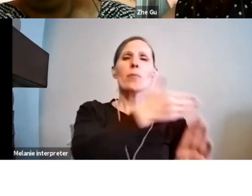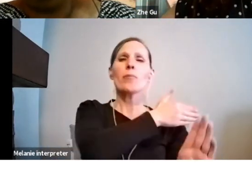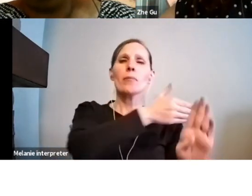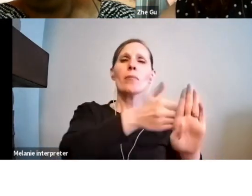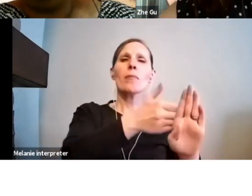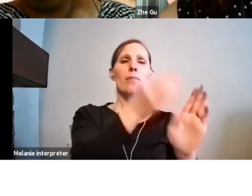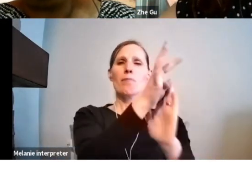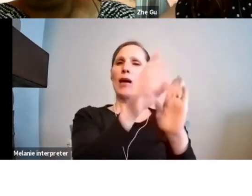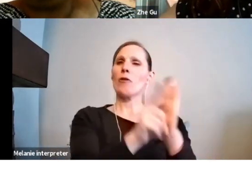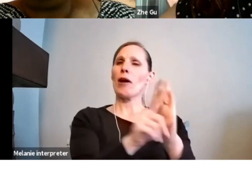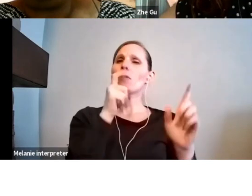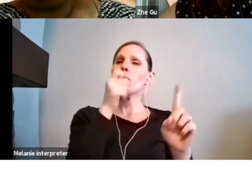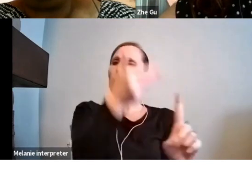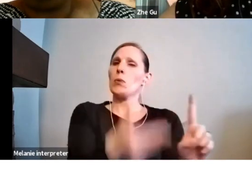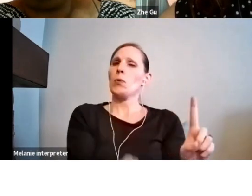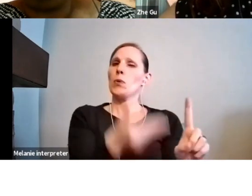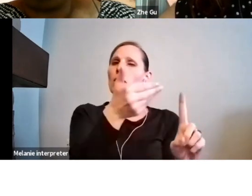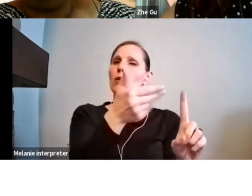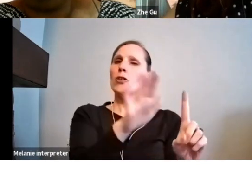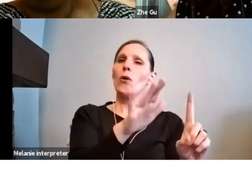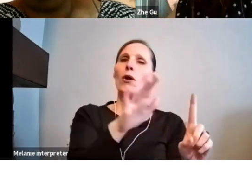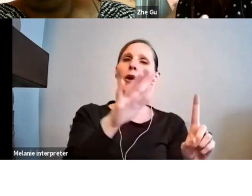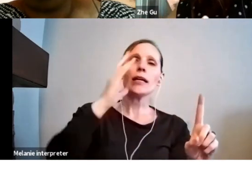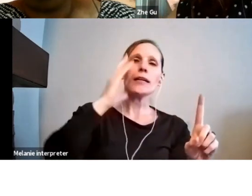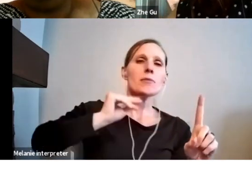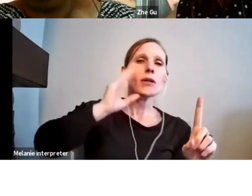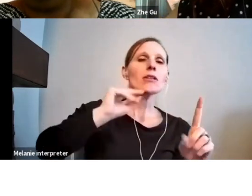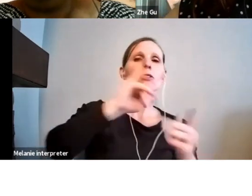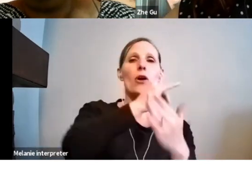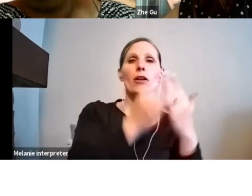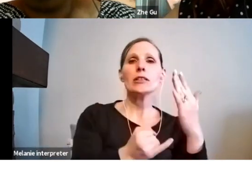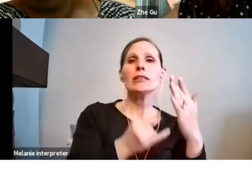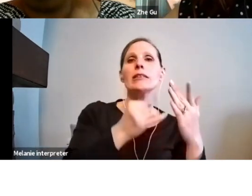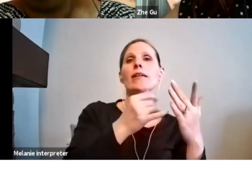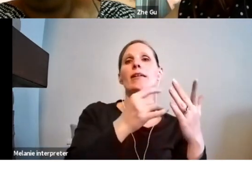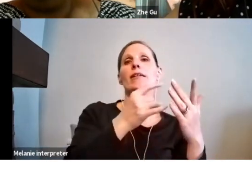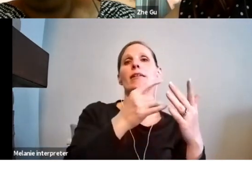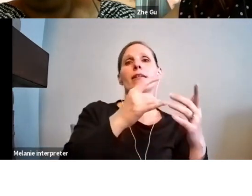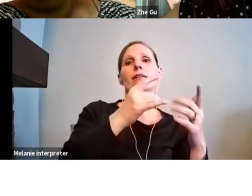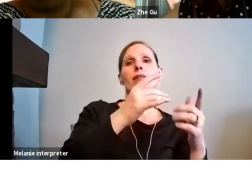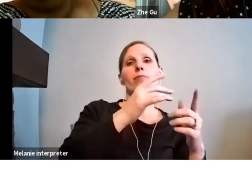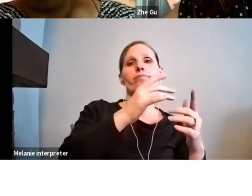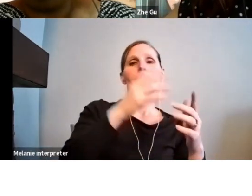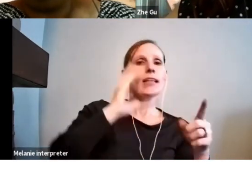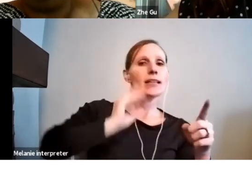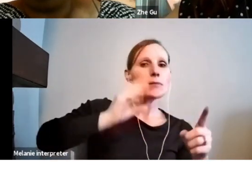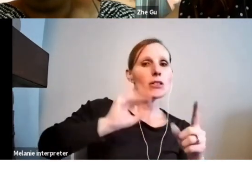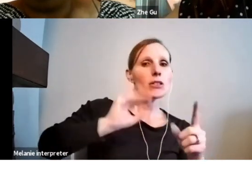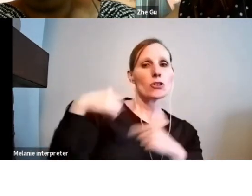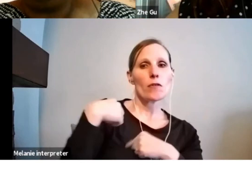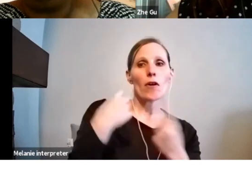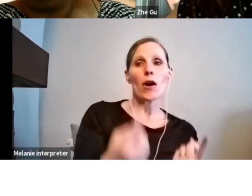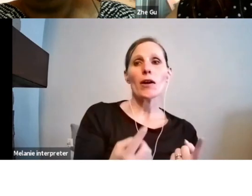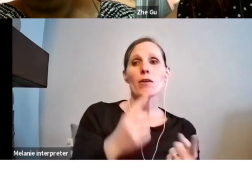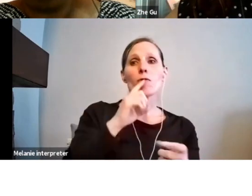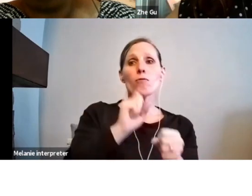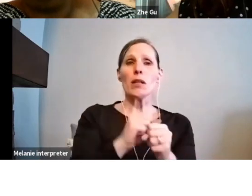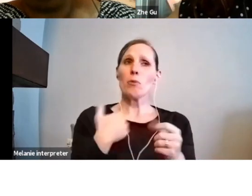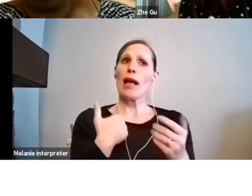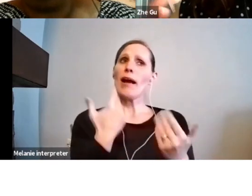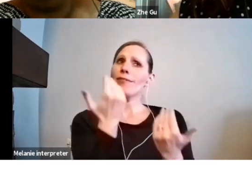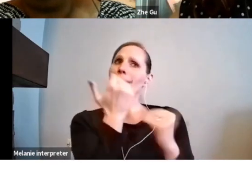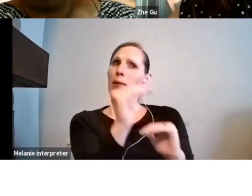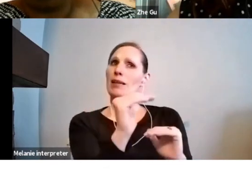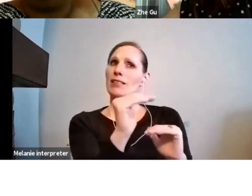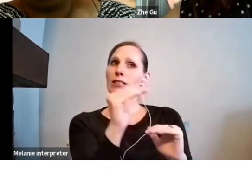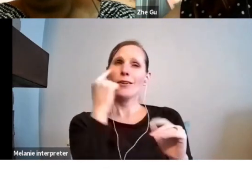overall artistic practice. And we do recognize that there are word limits for, for each of our questions. But